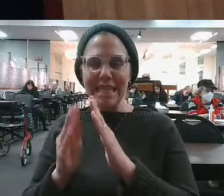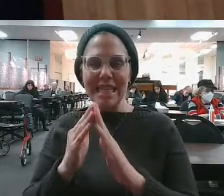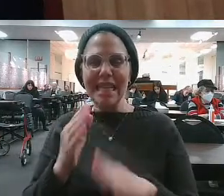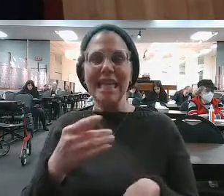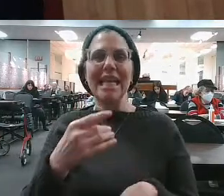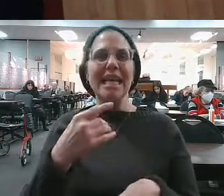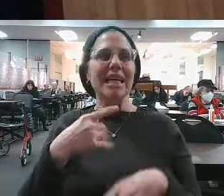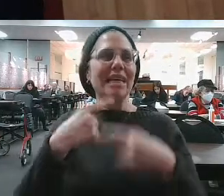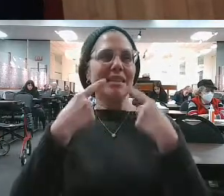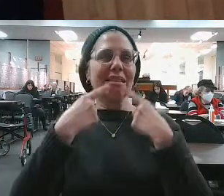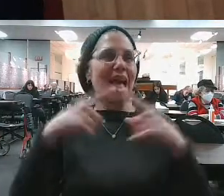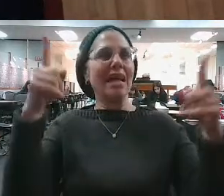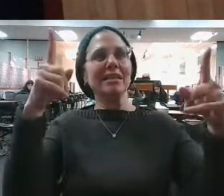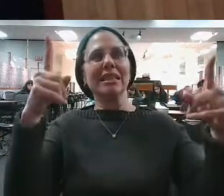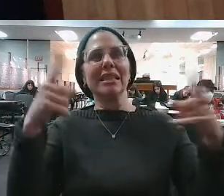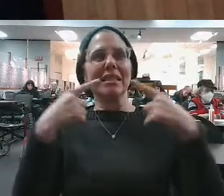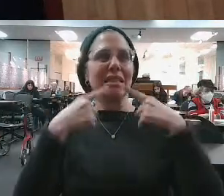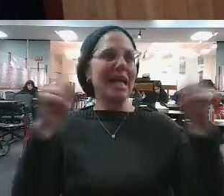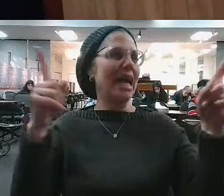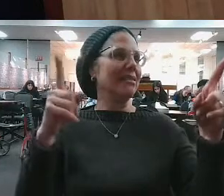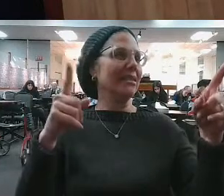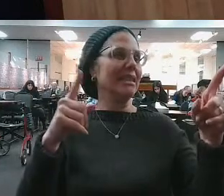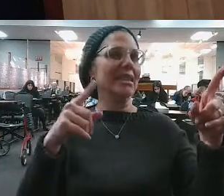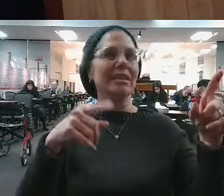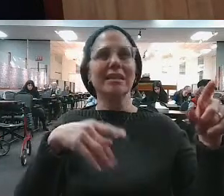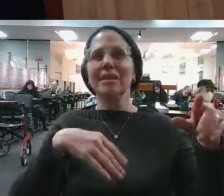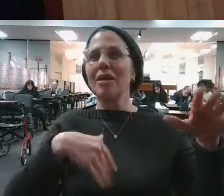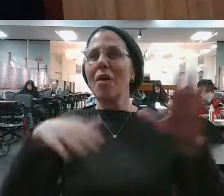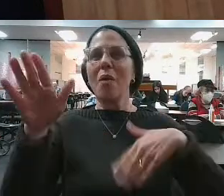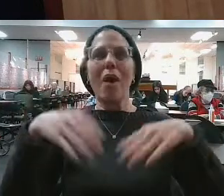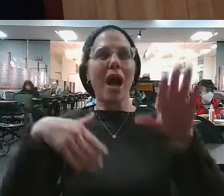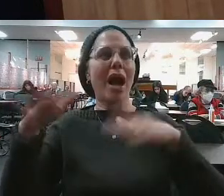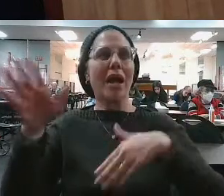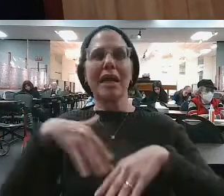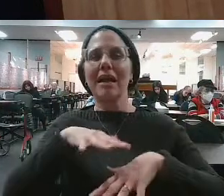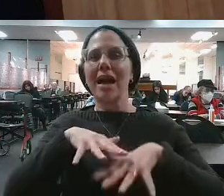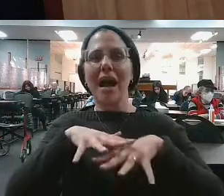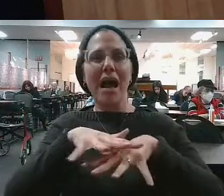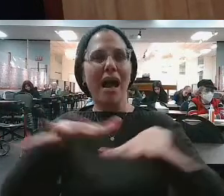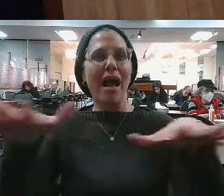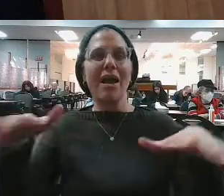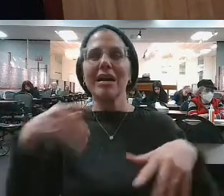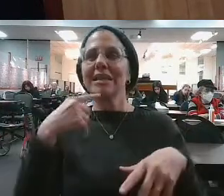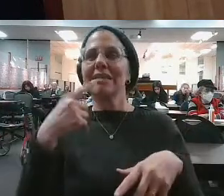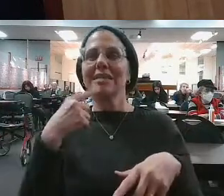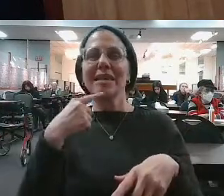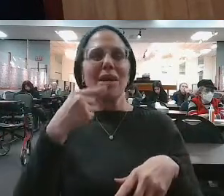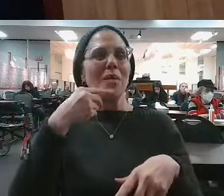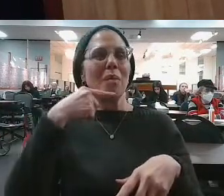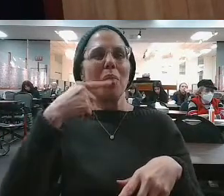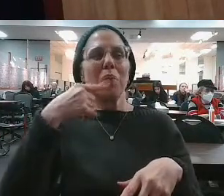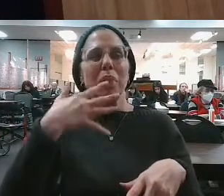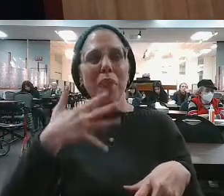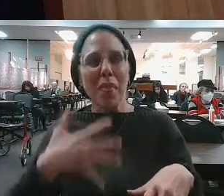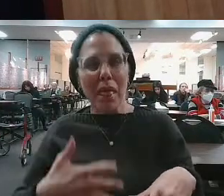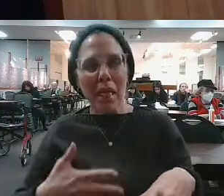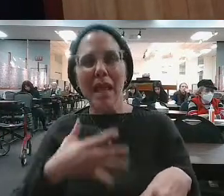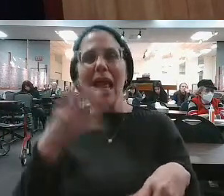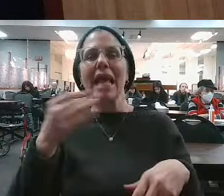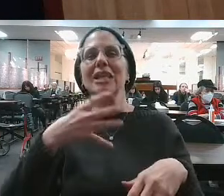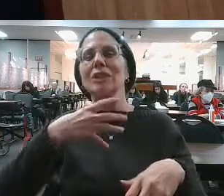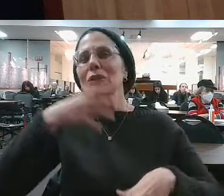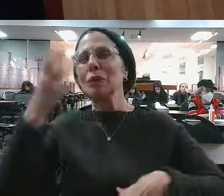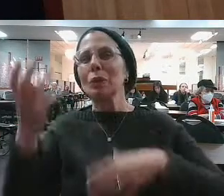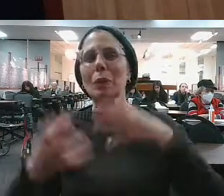His wife owes me $50,000. So David HaMelech is walking around. And again, the Nevi goes into great detail. David HaMelech starts drooling. He